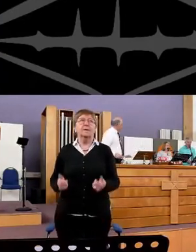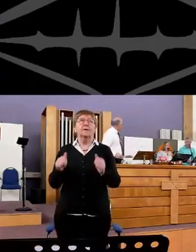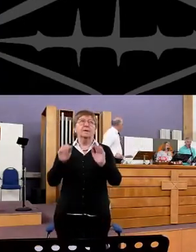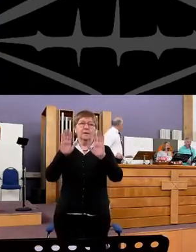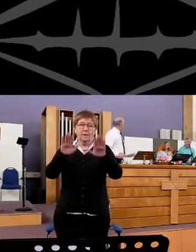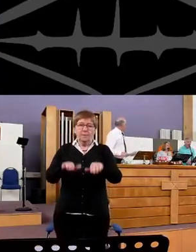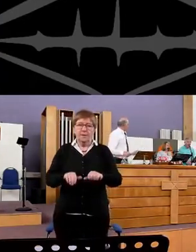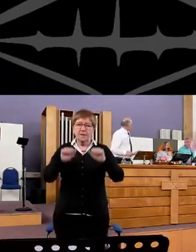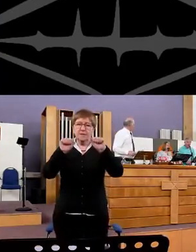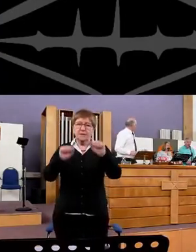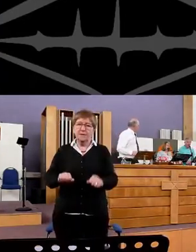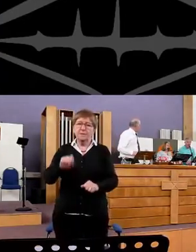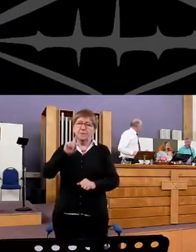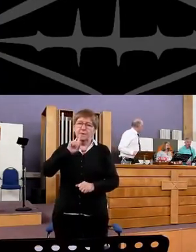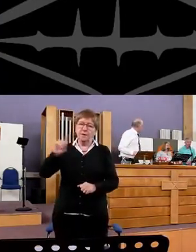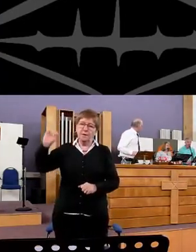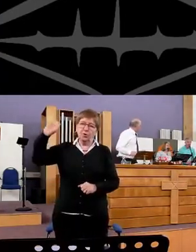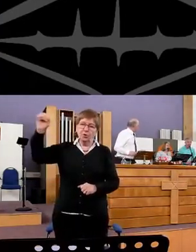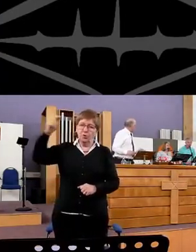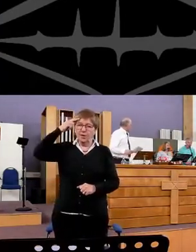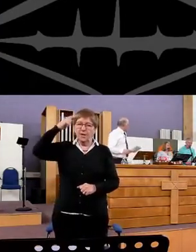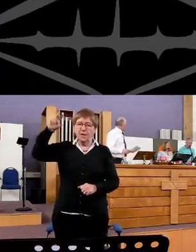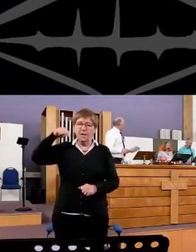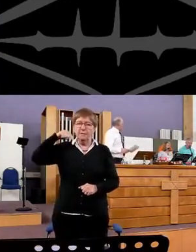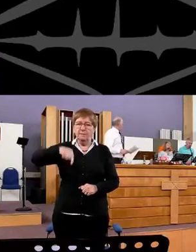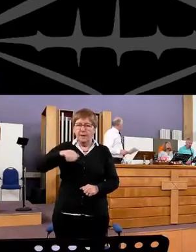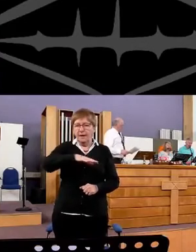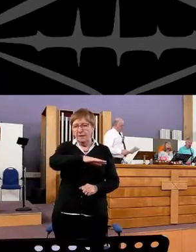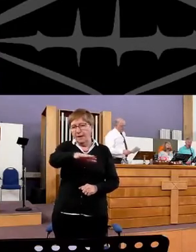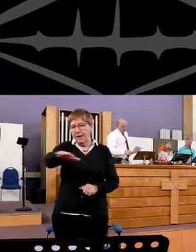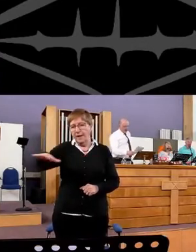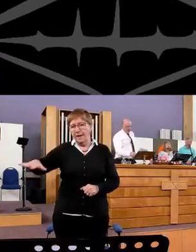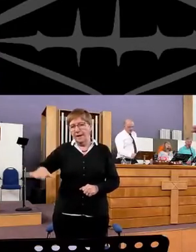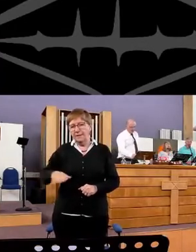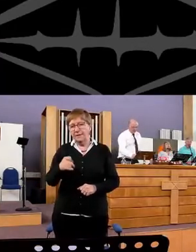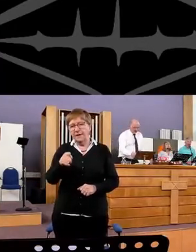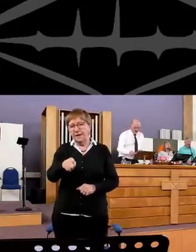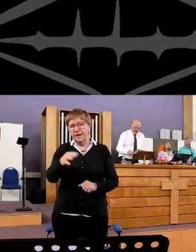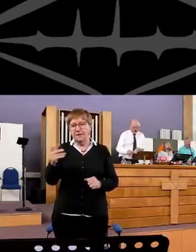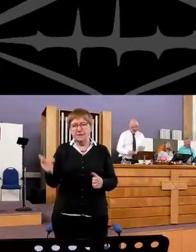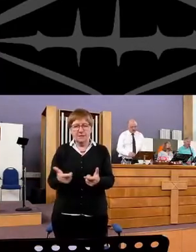Blessed be your name. Blessed